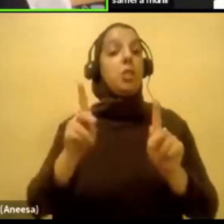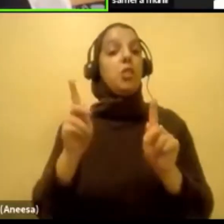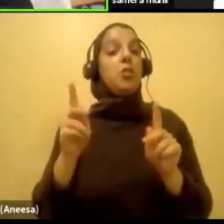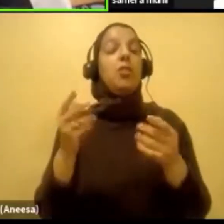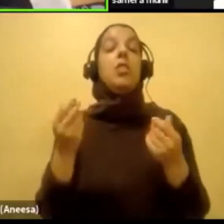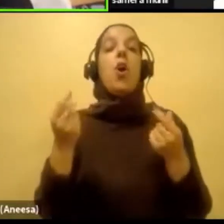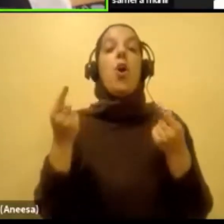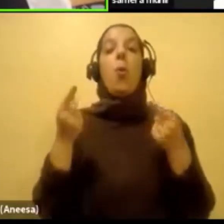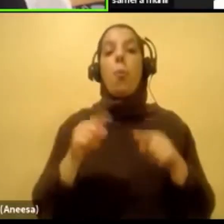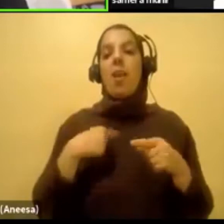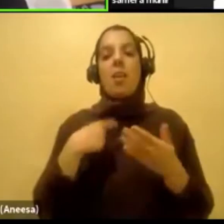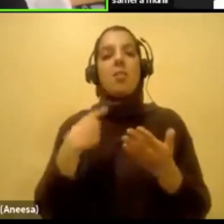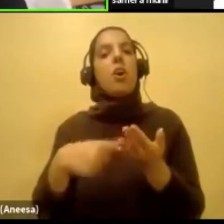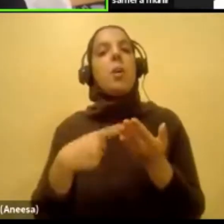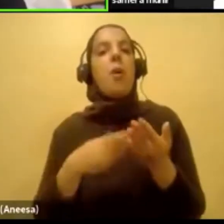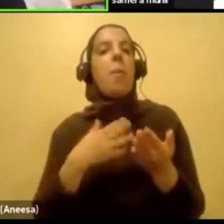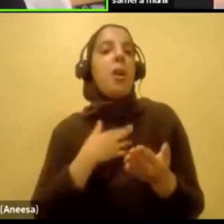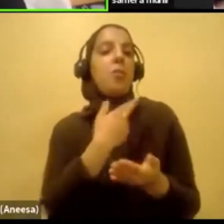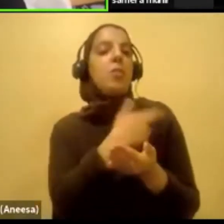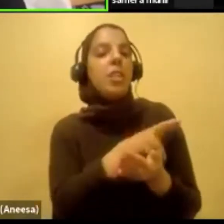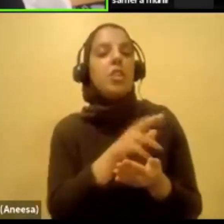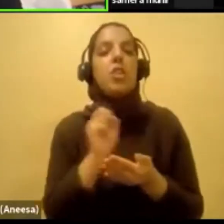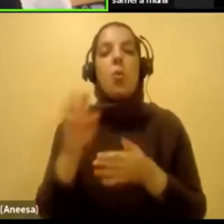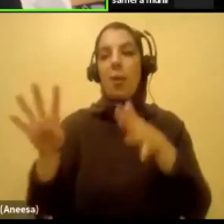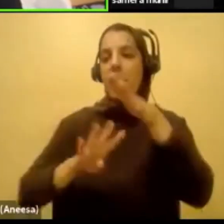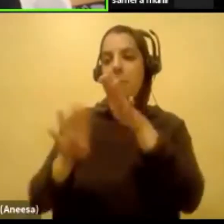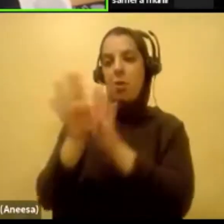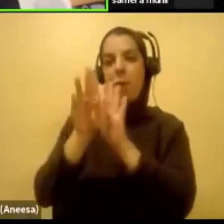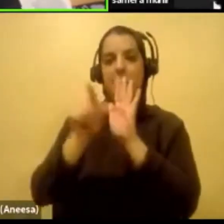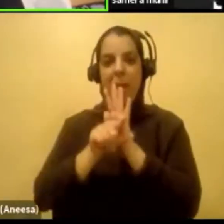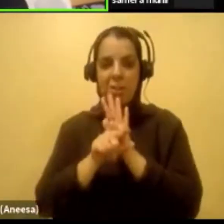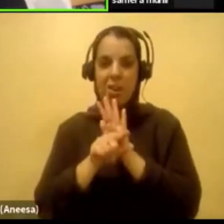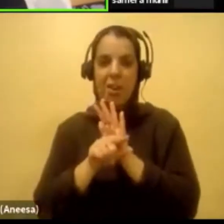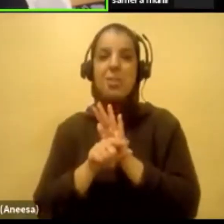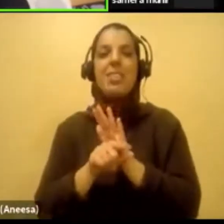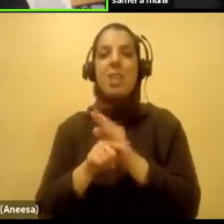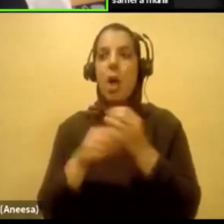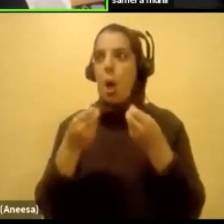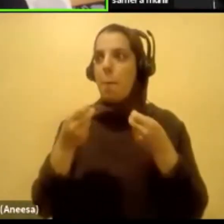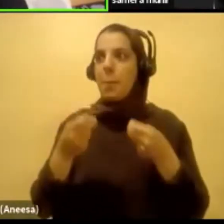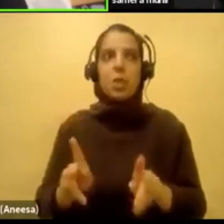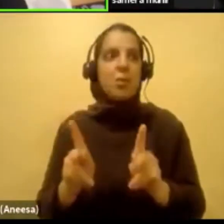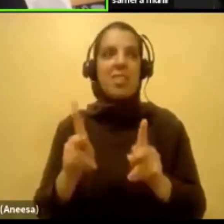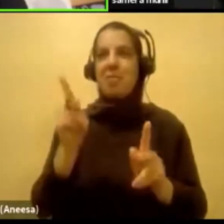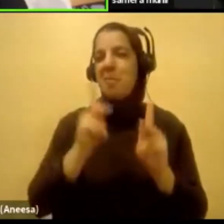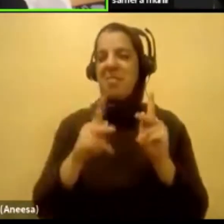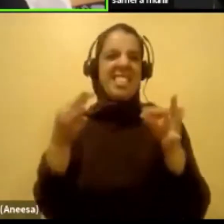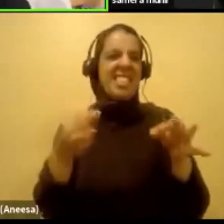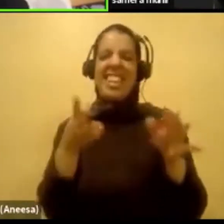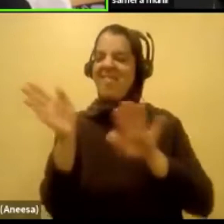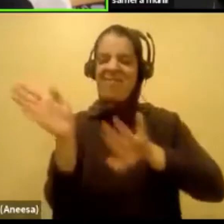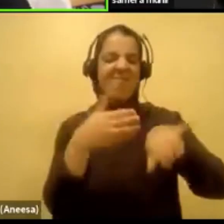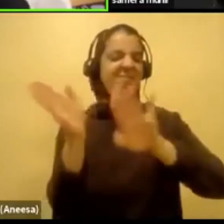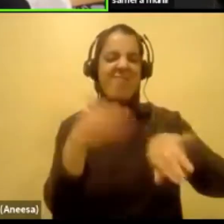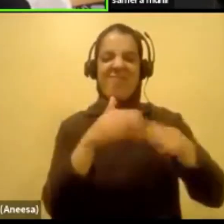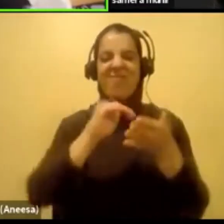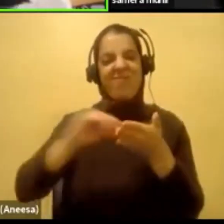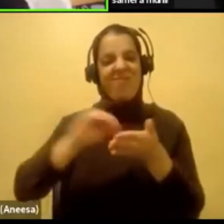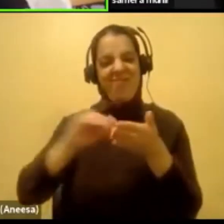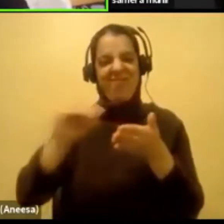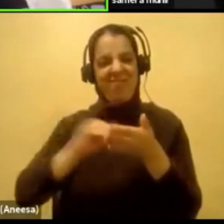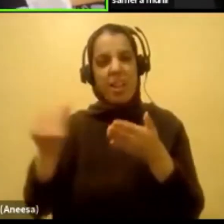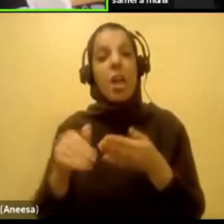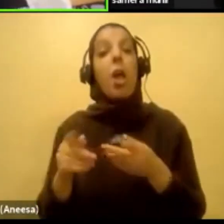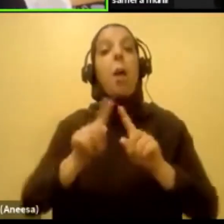or my immigrant background would come up, I would suddenly lose opportunities, and I wasn't the right fit. But my white friends who are